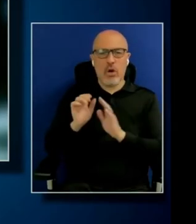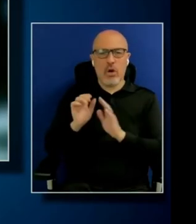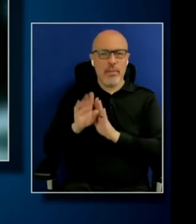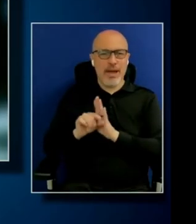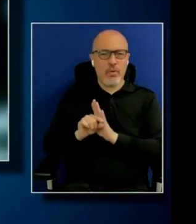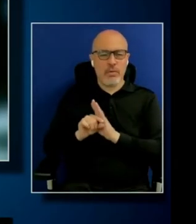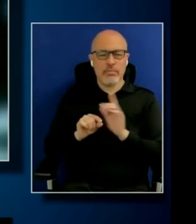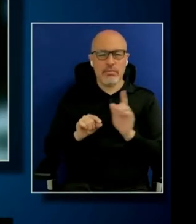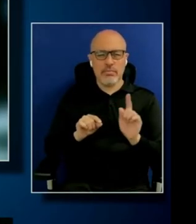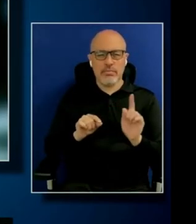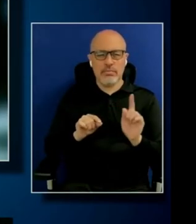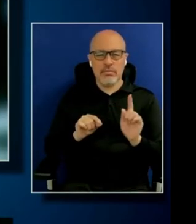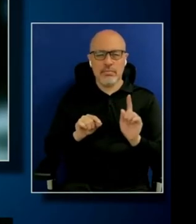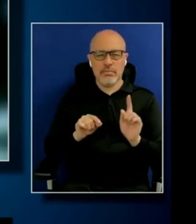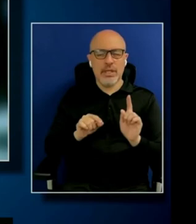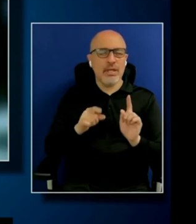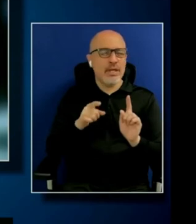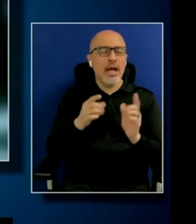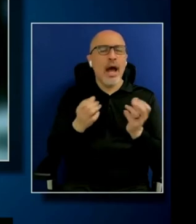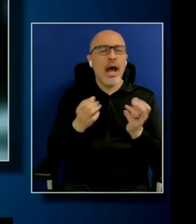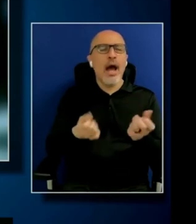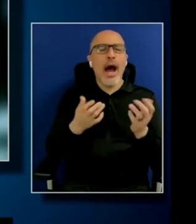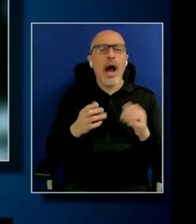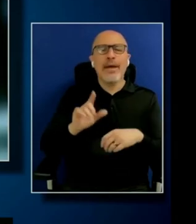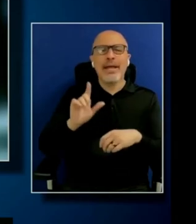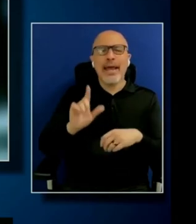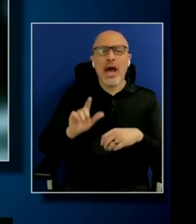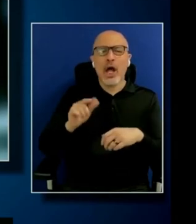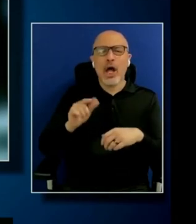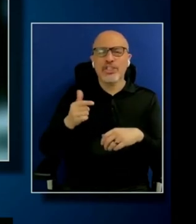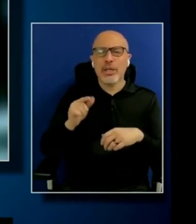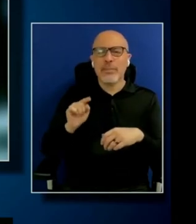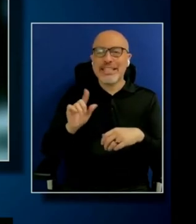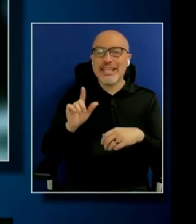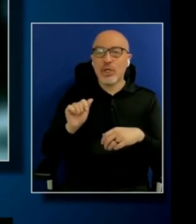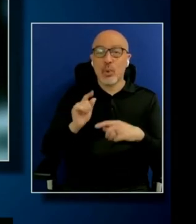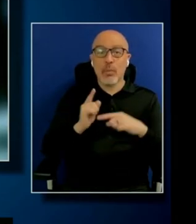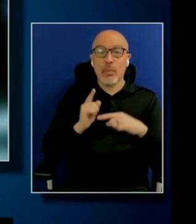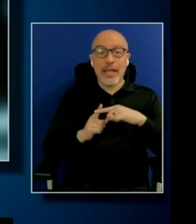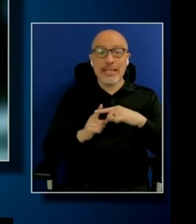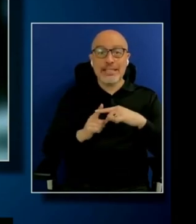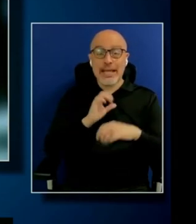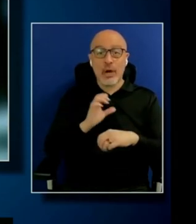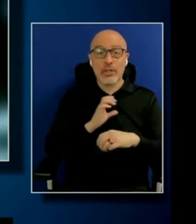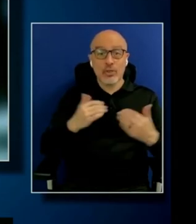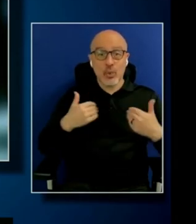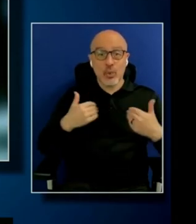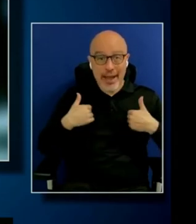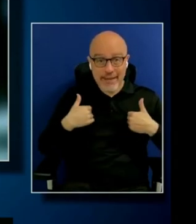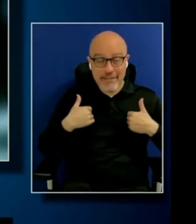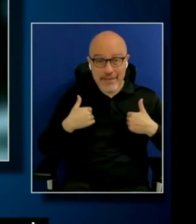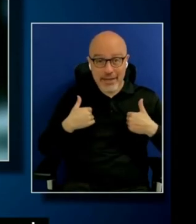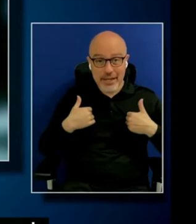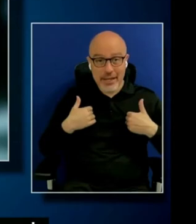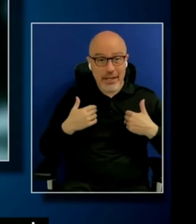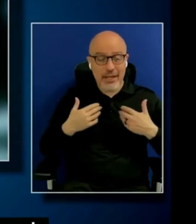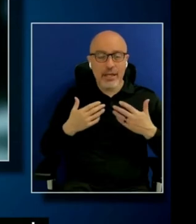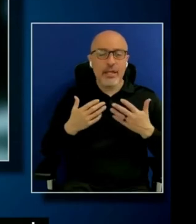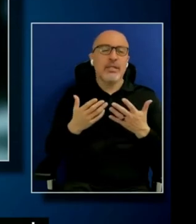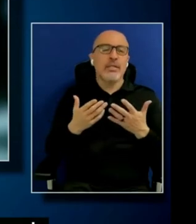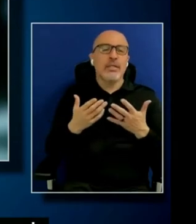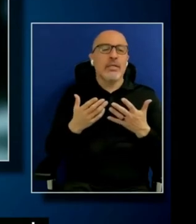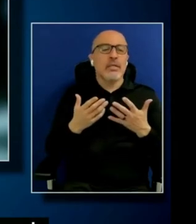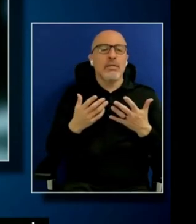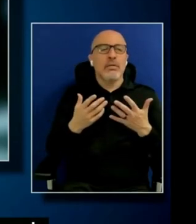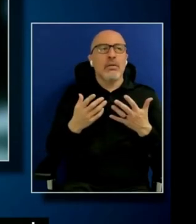of how many LGBTQ plus characters you have. We got the further,